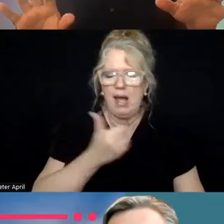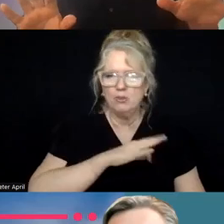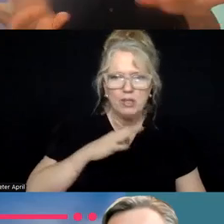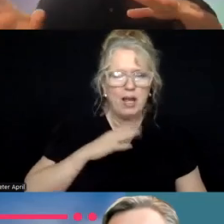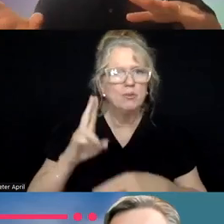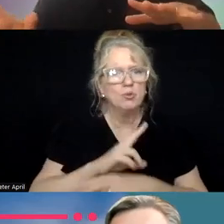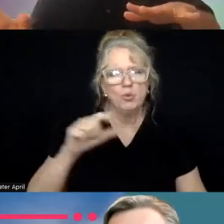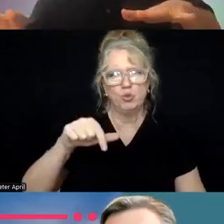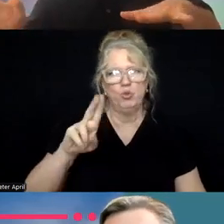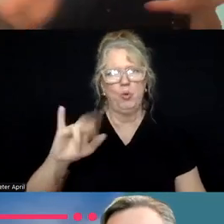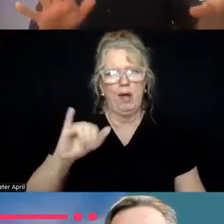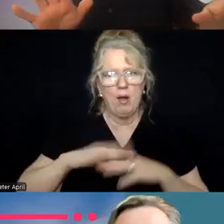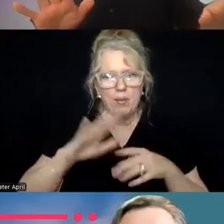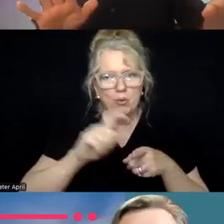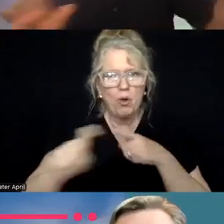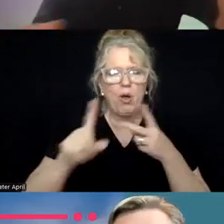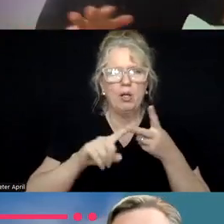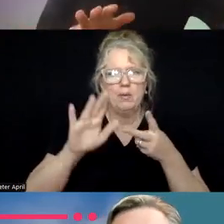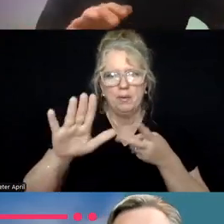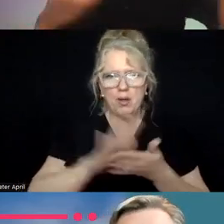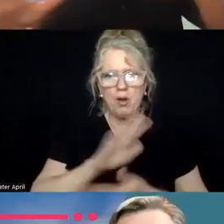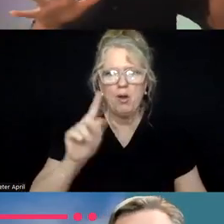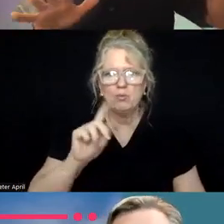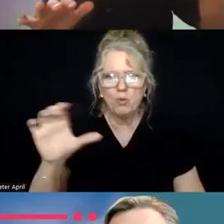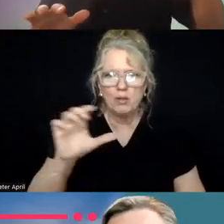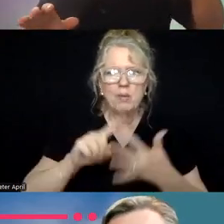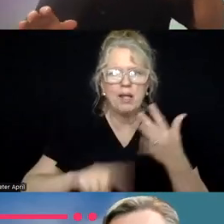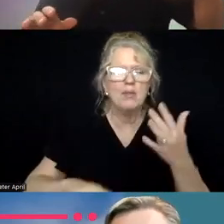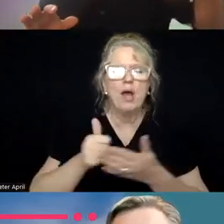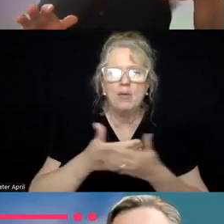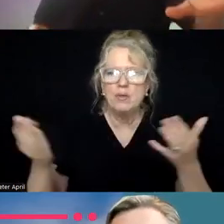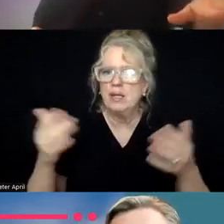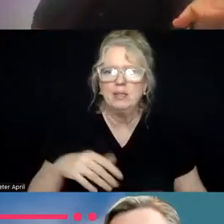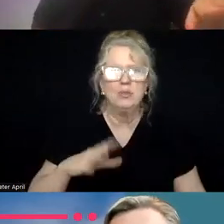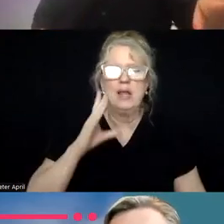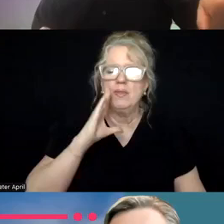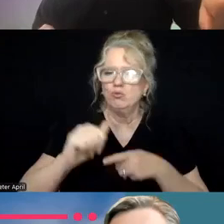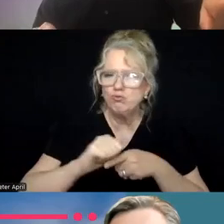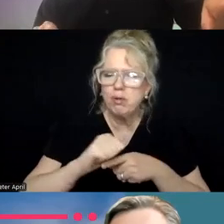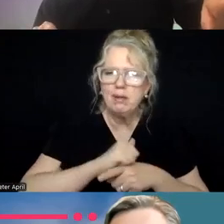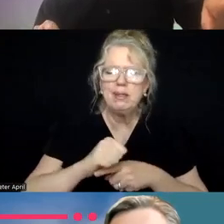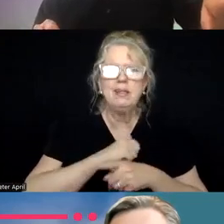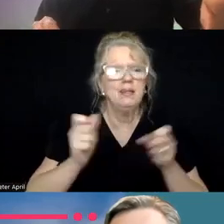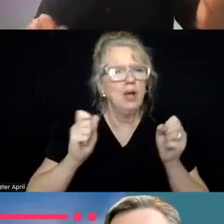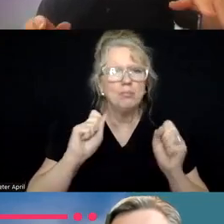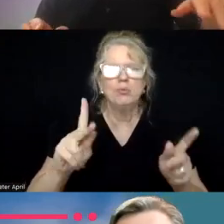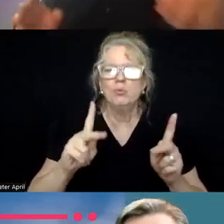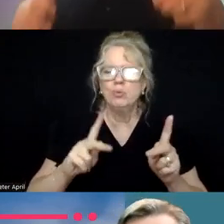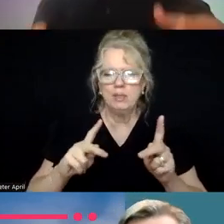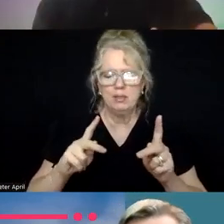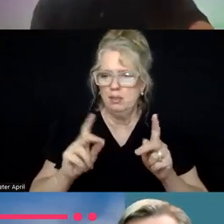um, on their own calls on their own documentation on others. And like, uh, there there's, there's training opportunities that